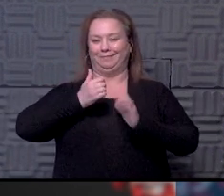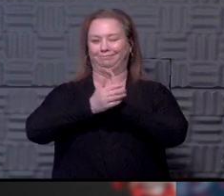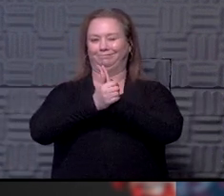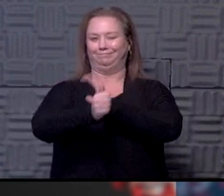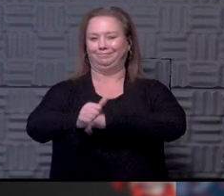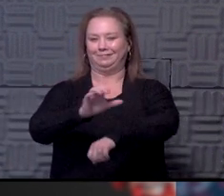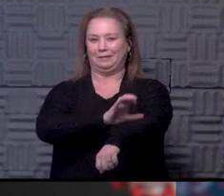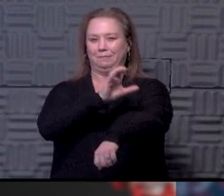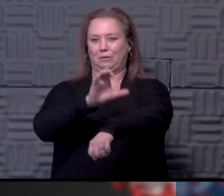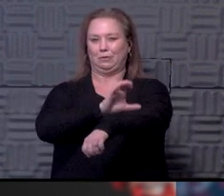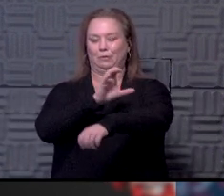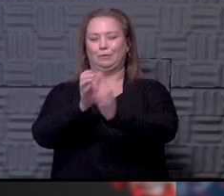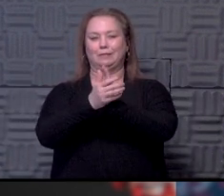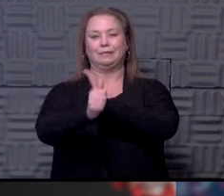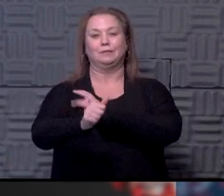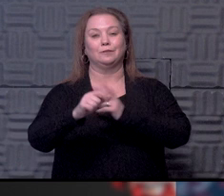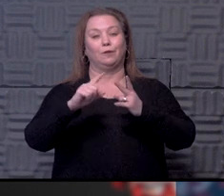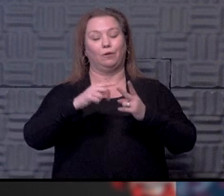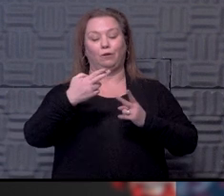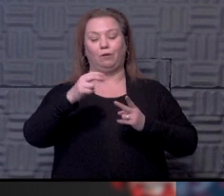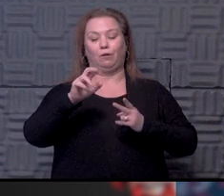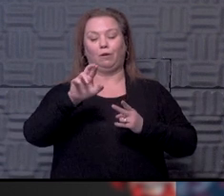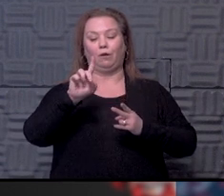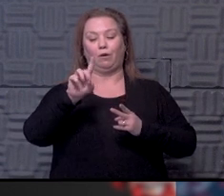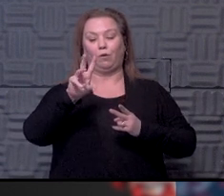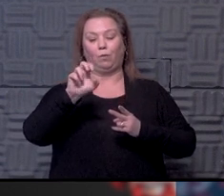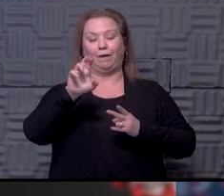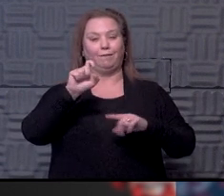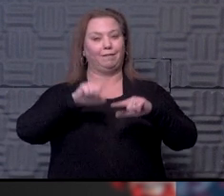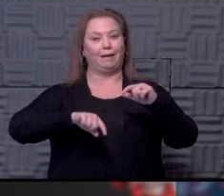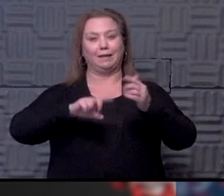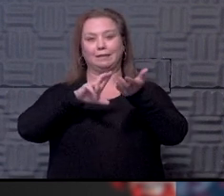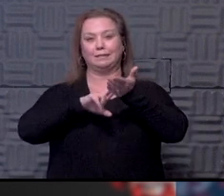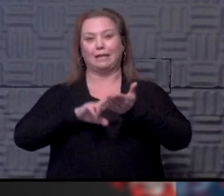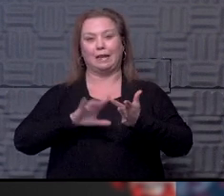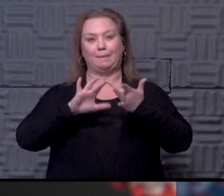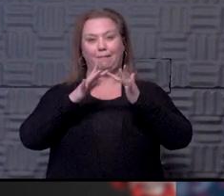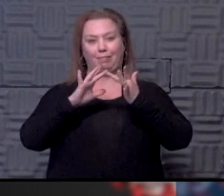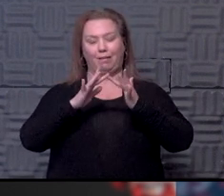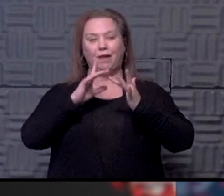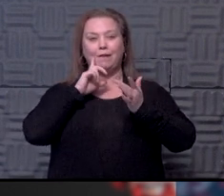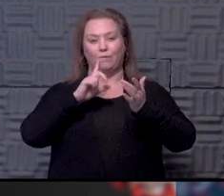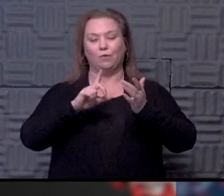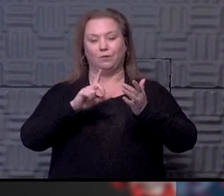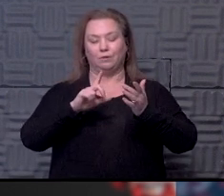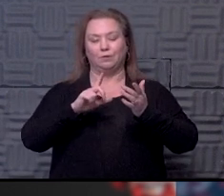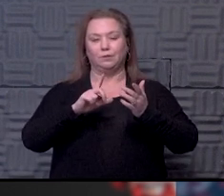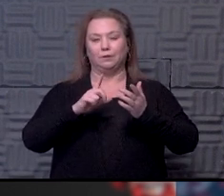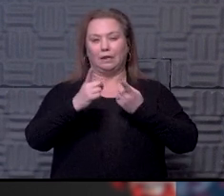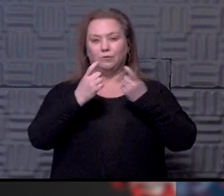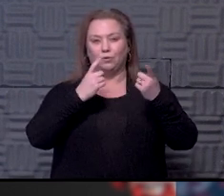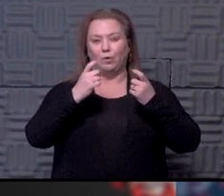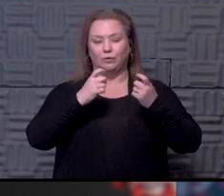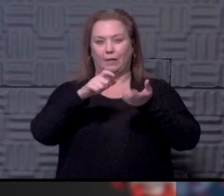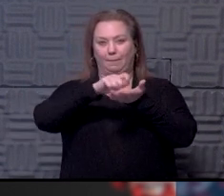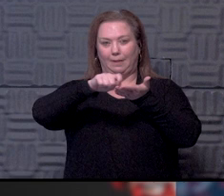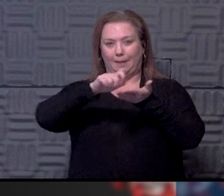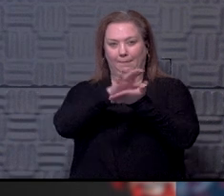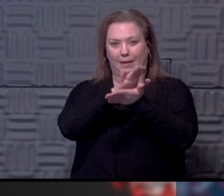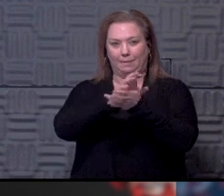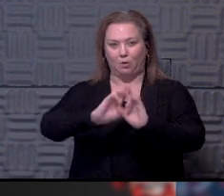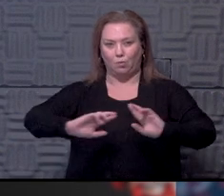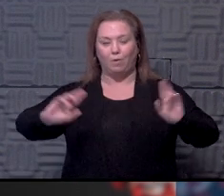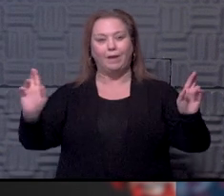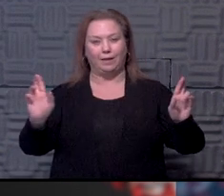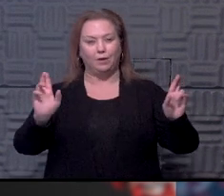or hardware can get in line to get the vaccine. Bring your questions and have a pen and paper ready for the resources